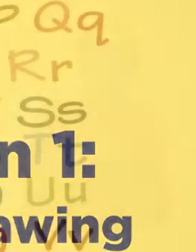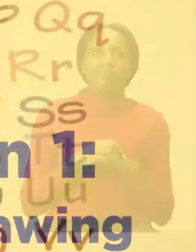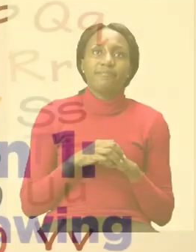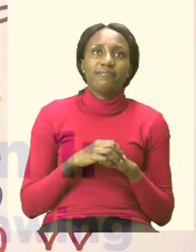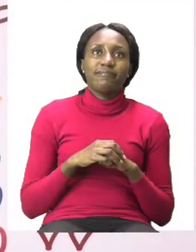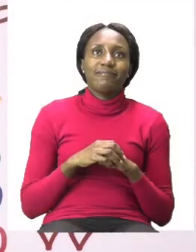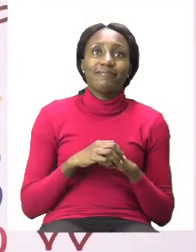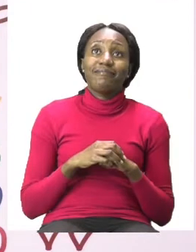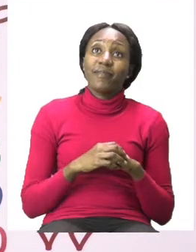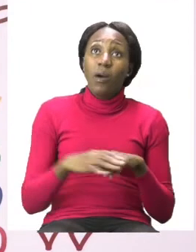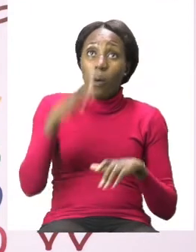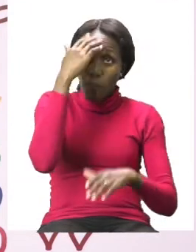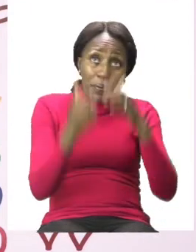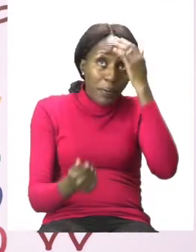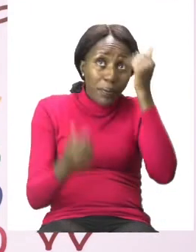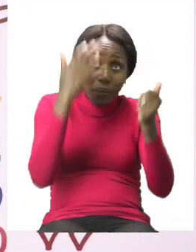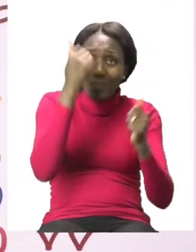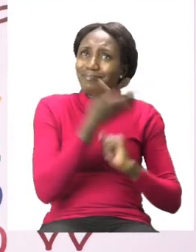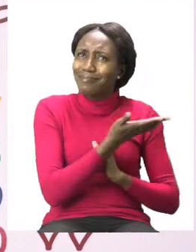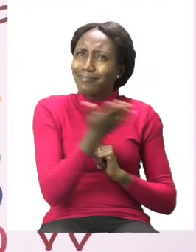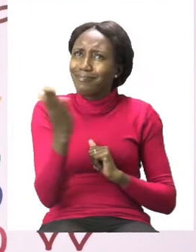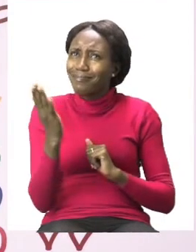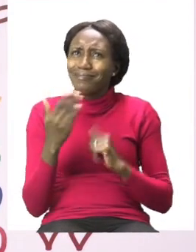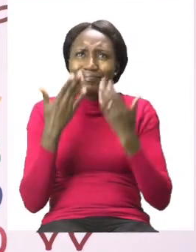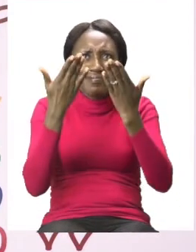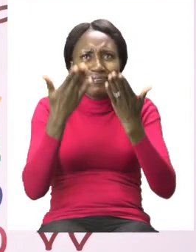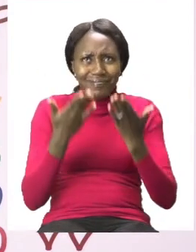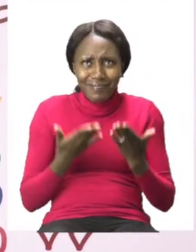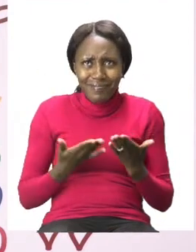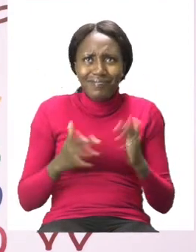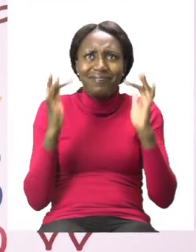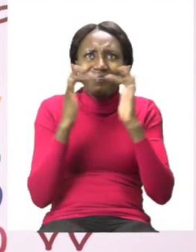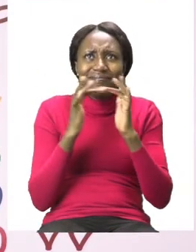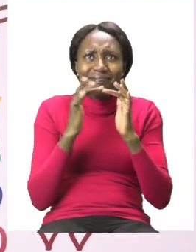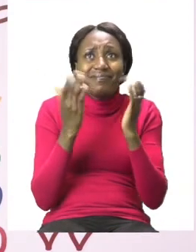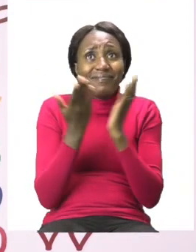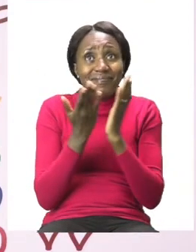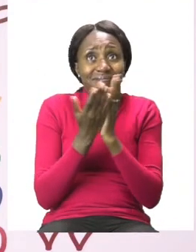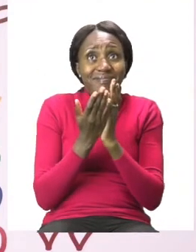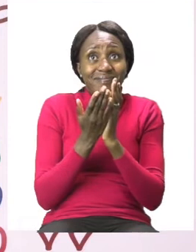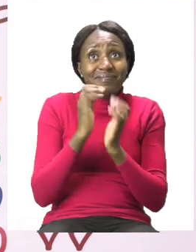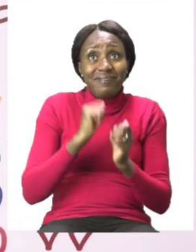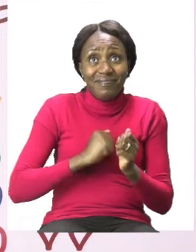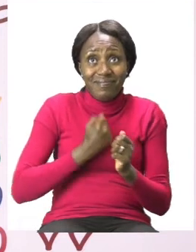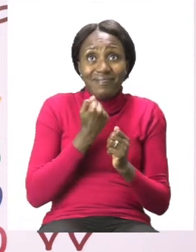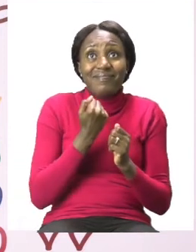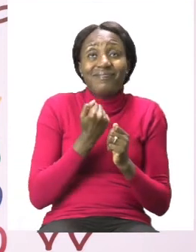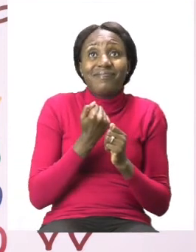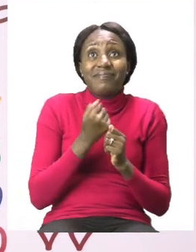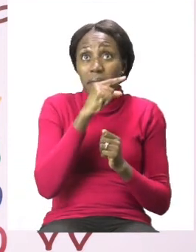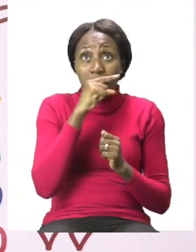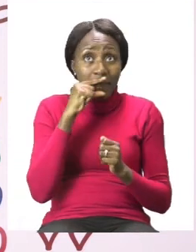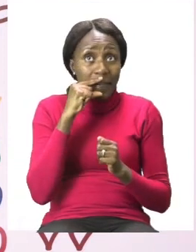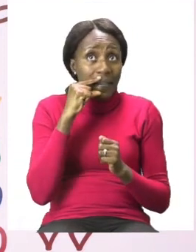Hello everyone and welcome to MyZone Online School. My name